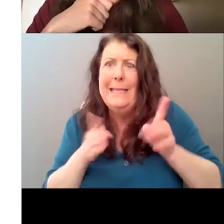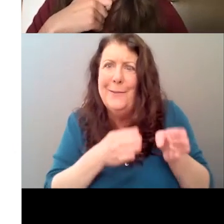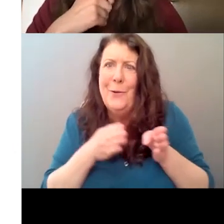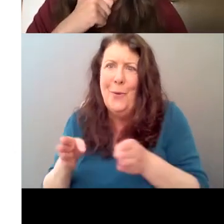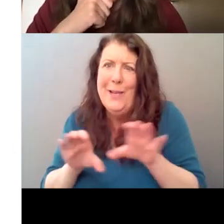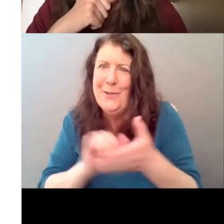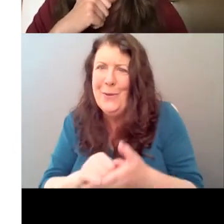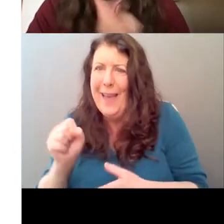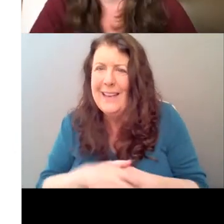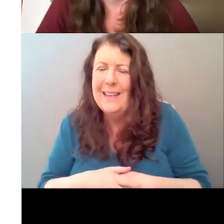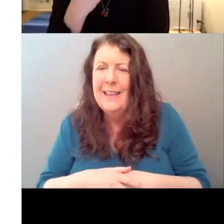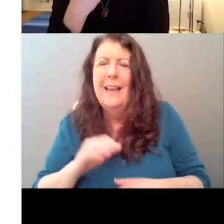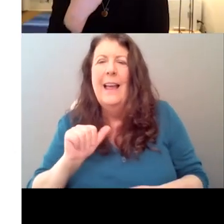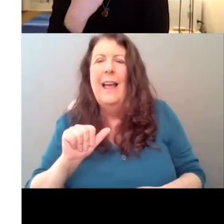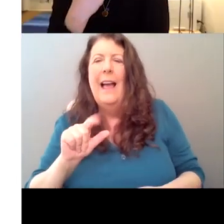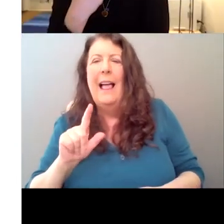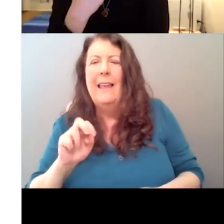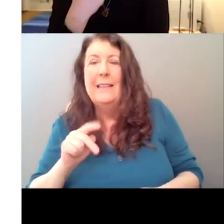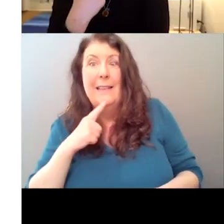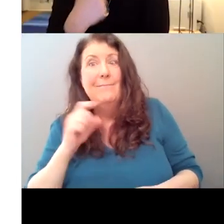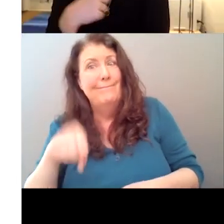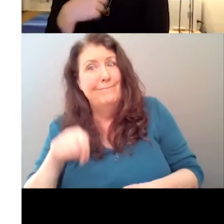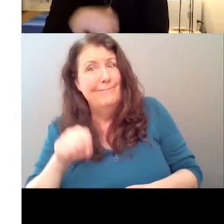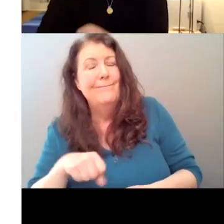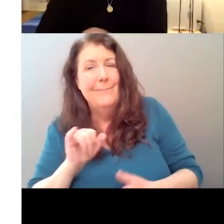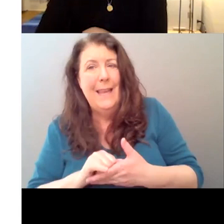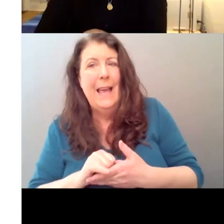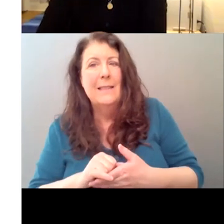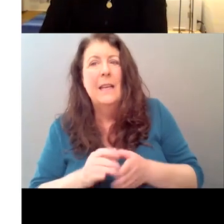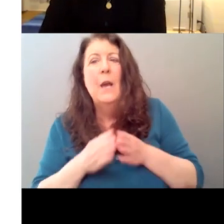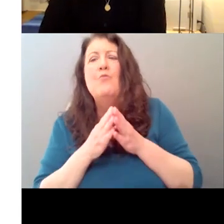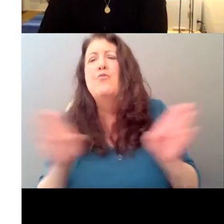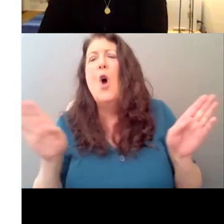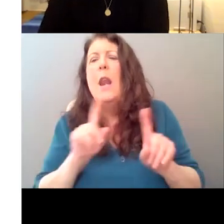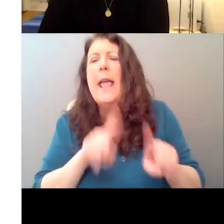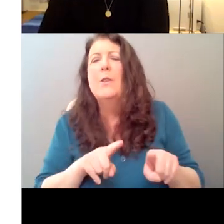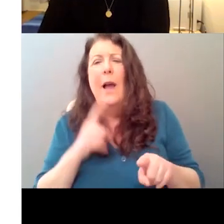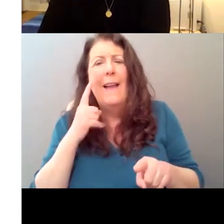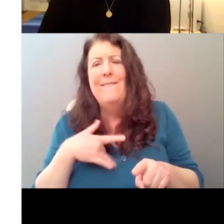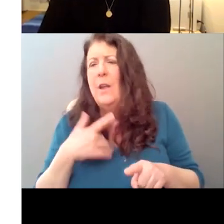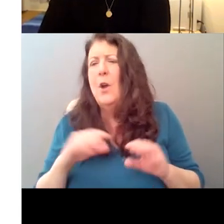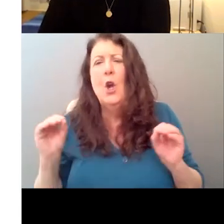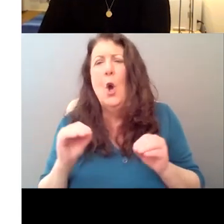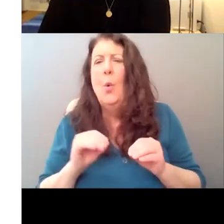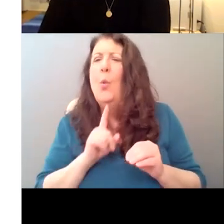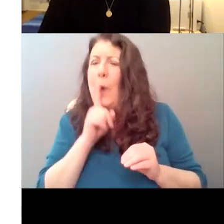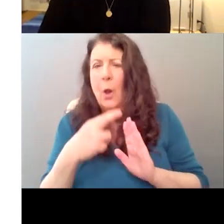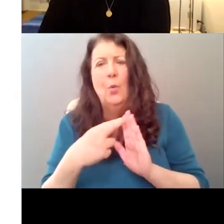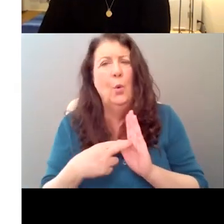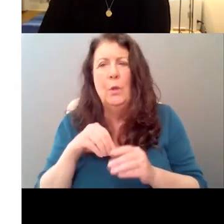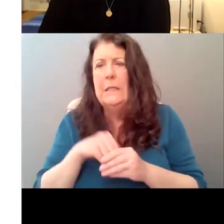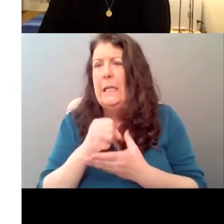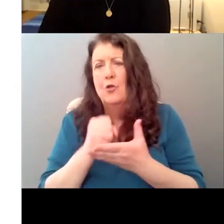Absolutely. I mean, I mean, in, in, in the broadest sense, in terms of script writing, I really just feel like there actually aren't rules. And what you have to do